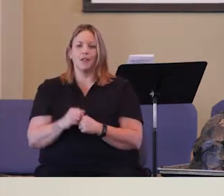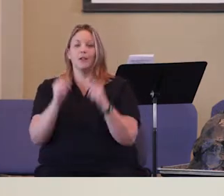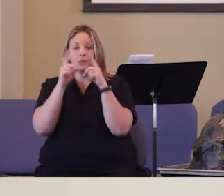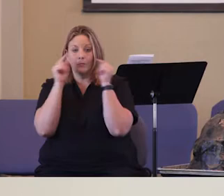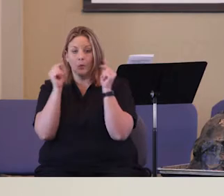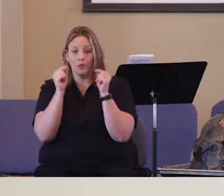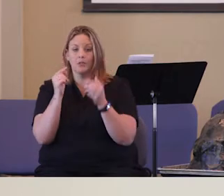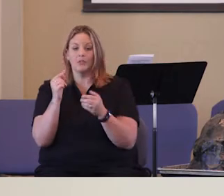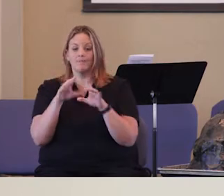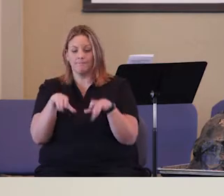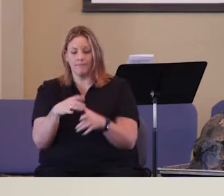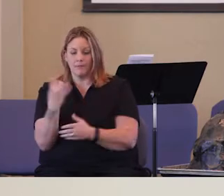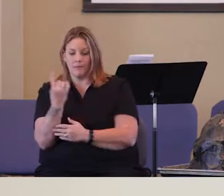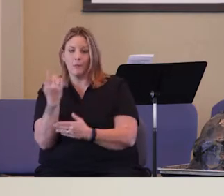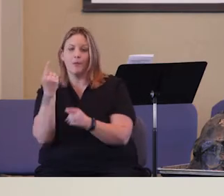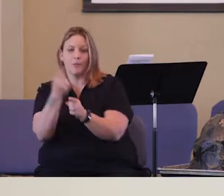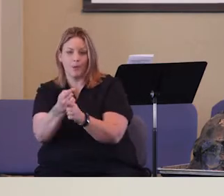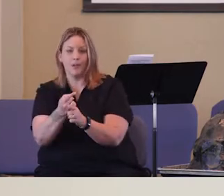passage right,